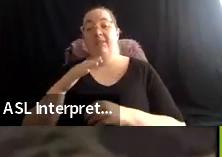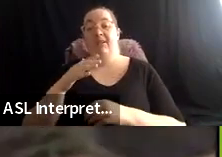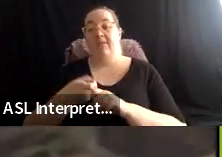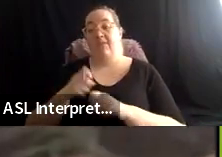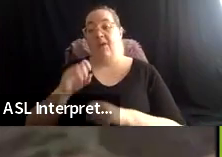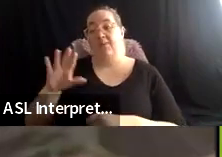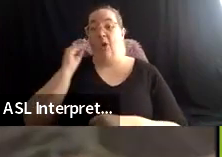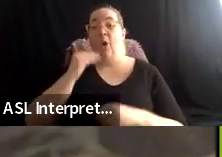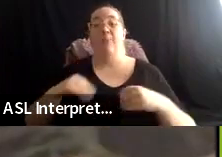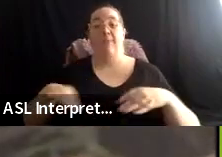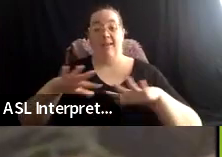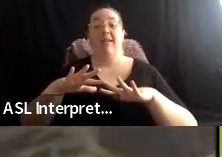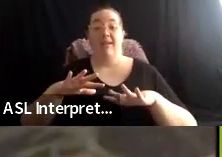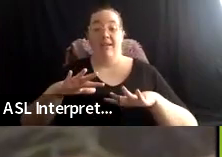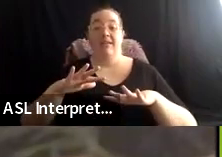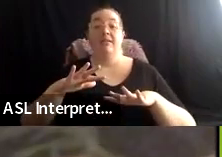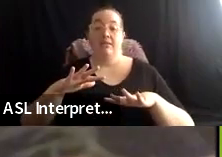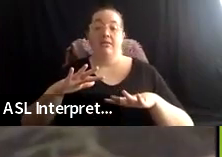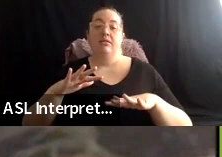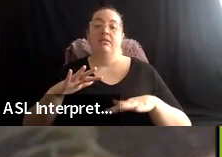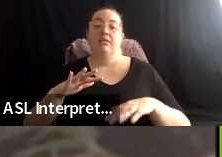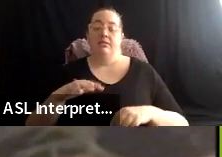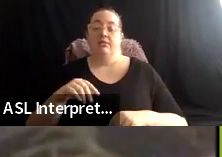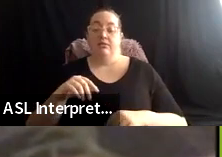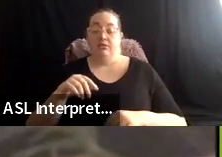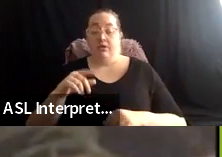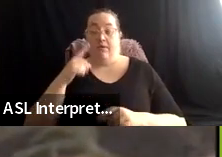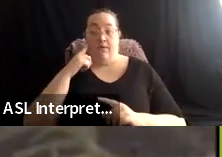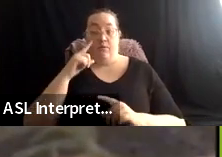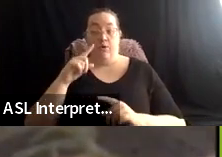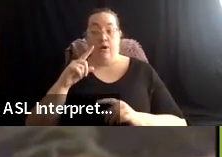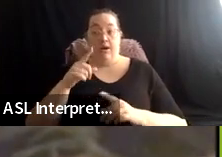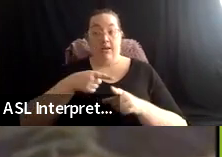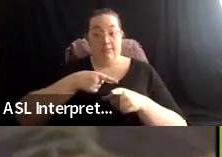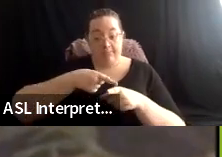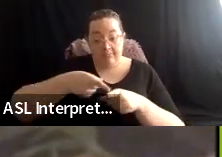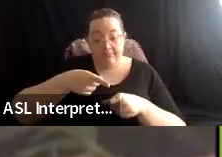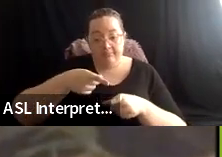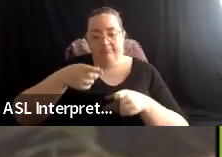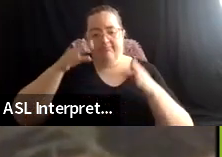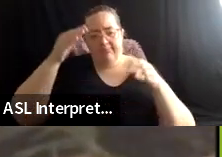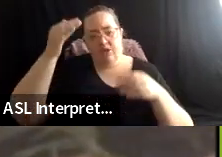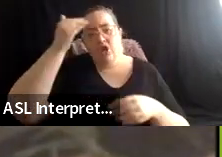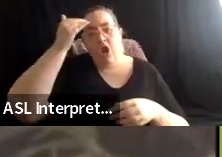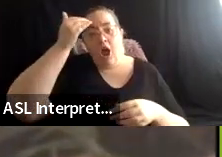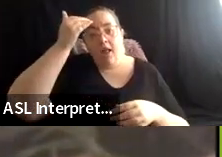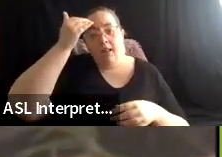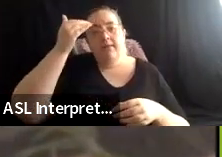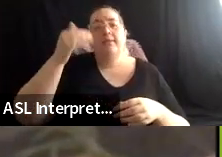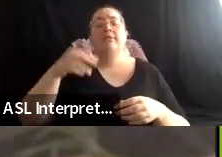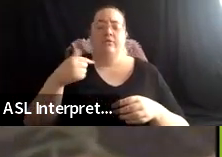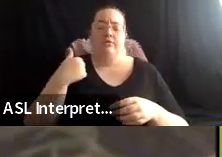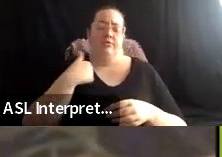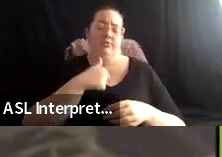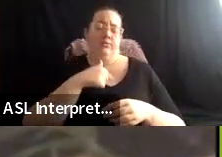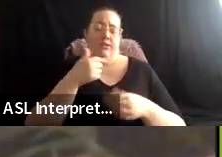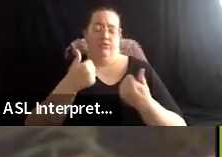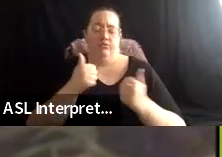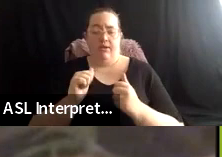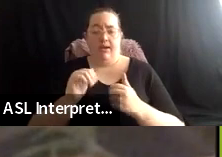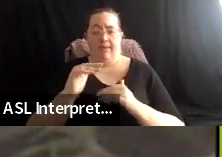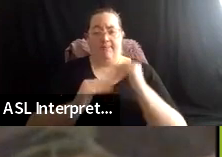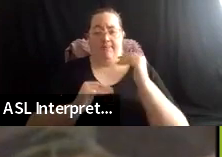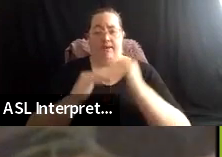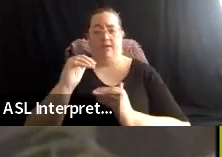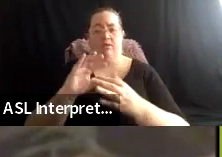knowledge as a very specific, um, uh, way to try to build relationships, um, with, with